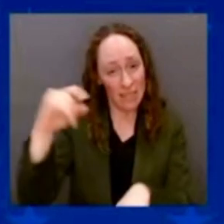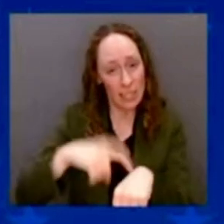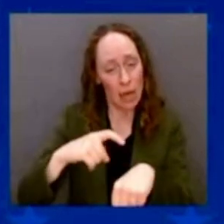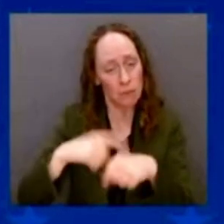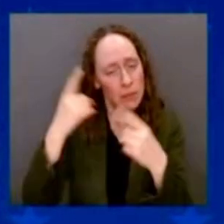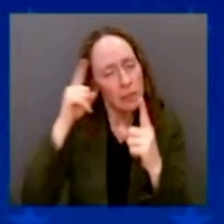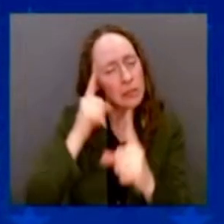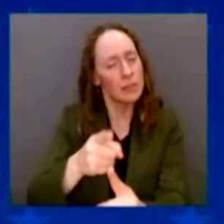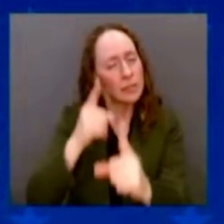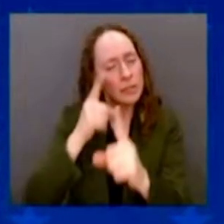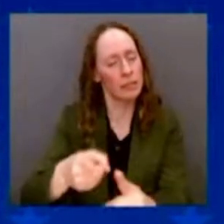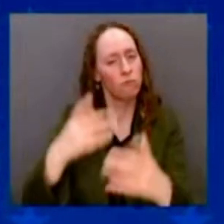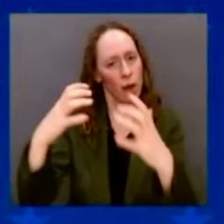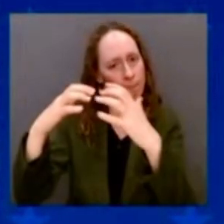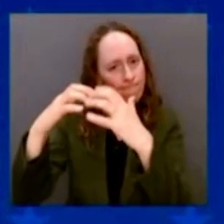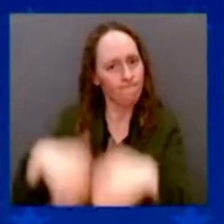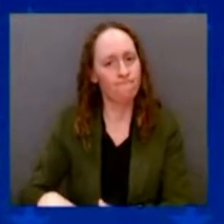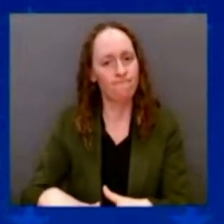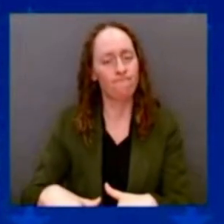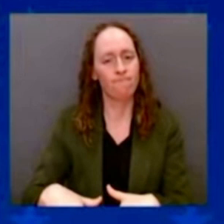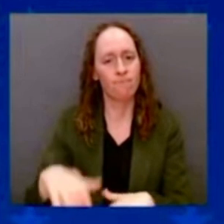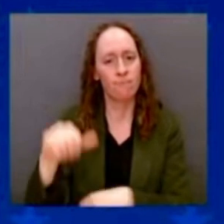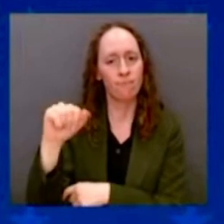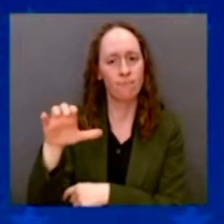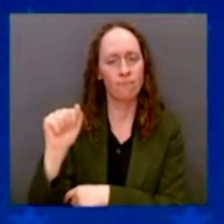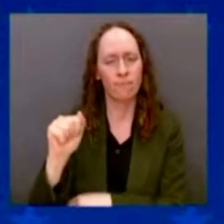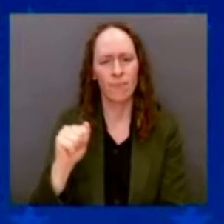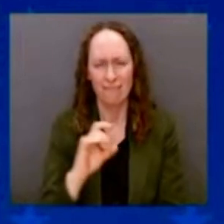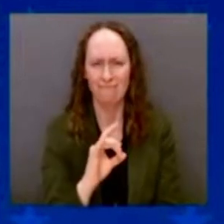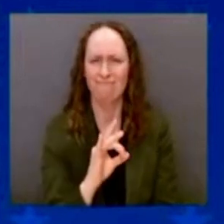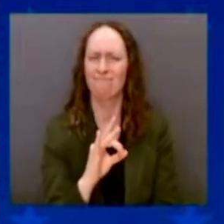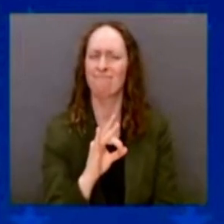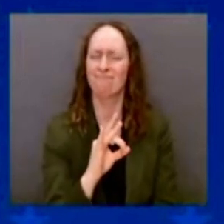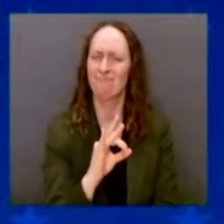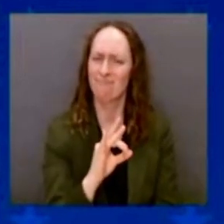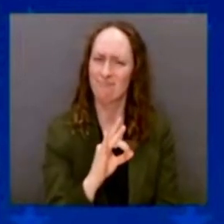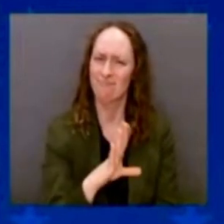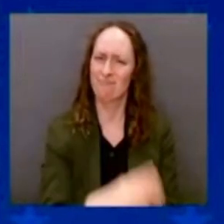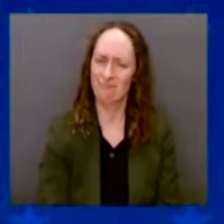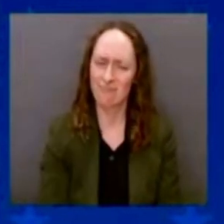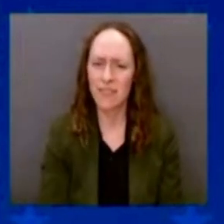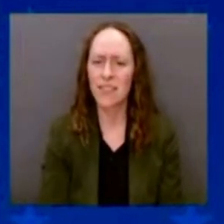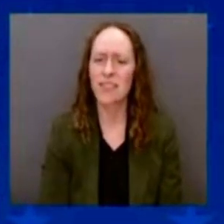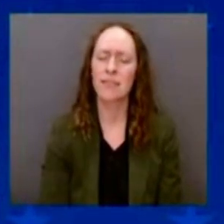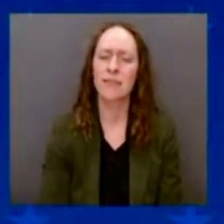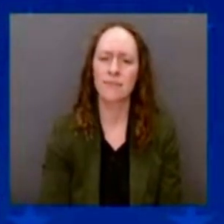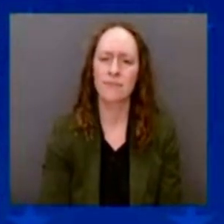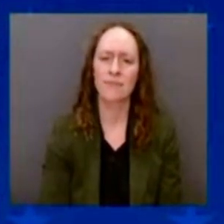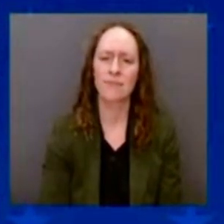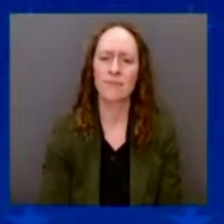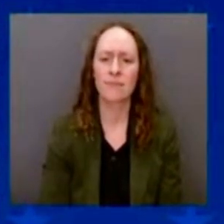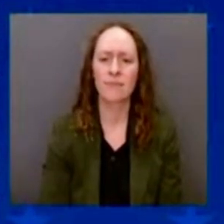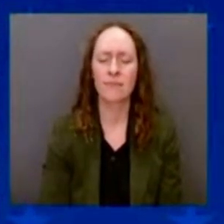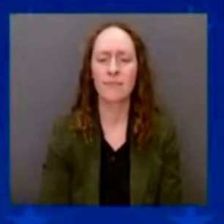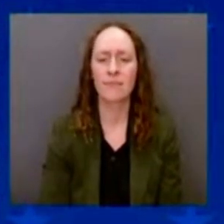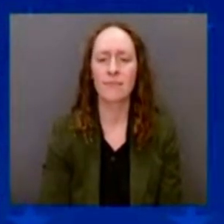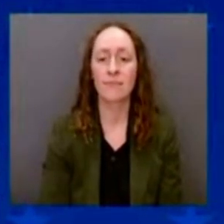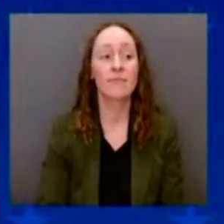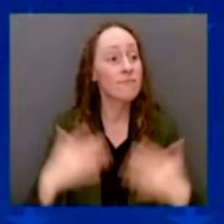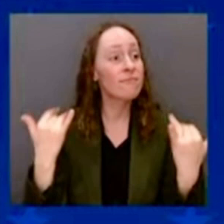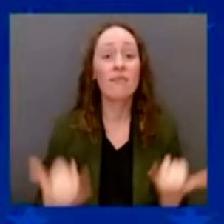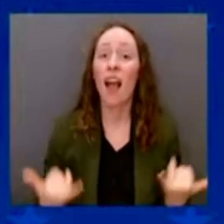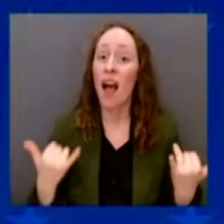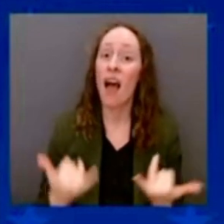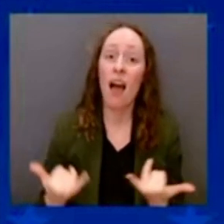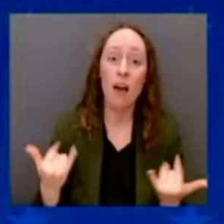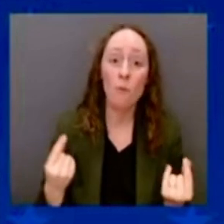Folks, no one can deny we have a climate crisis. So, we've seen more land, for example — I've